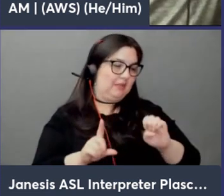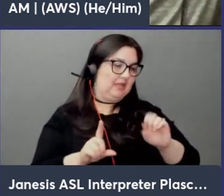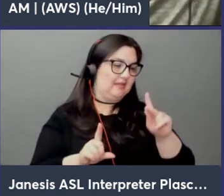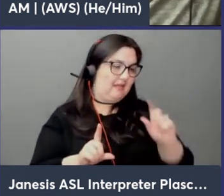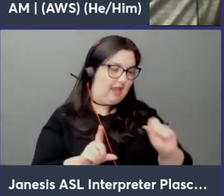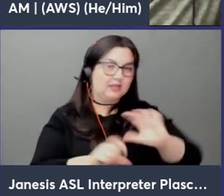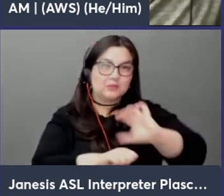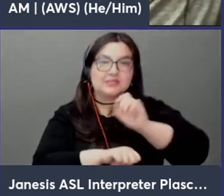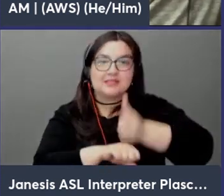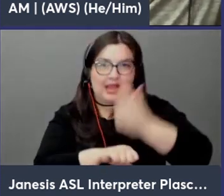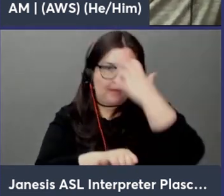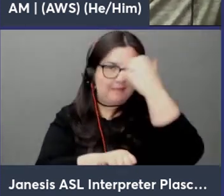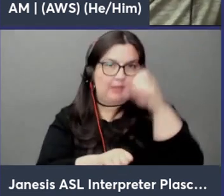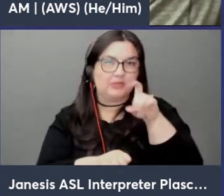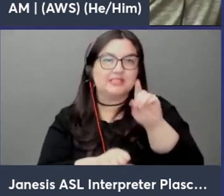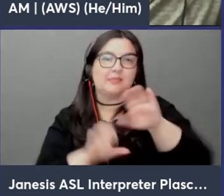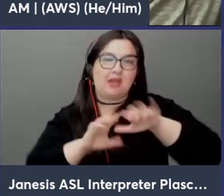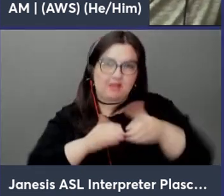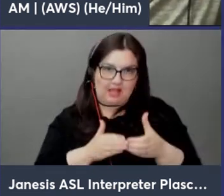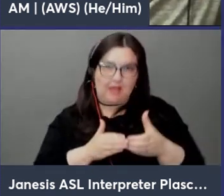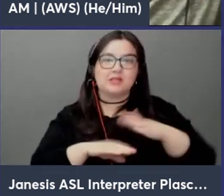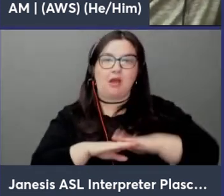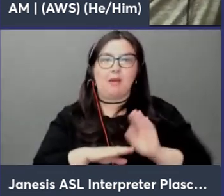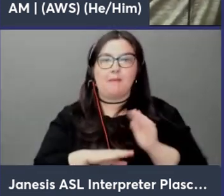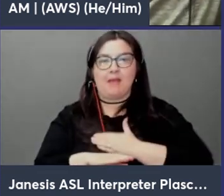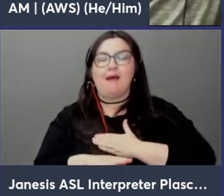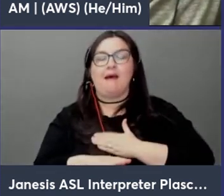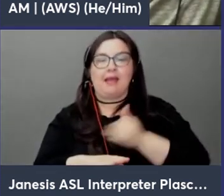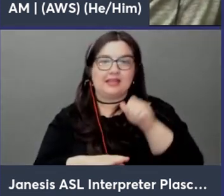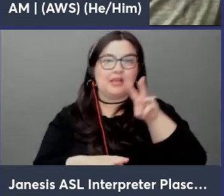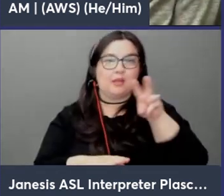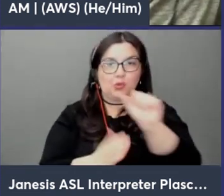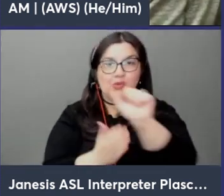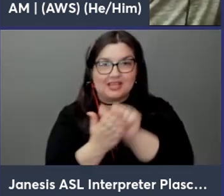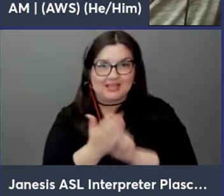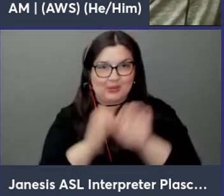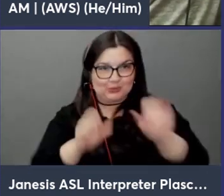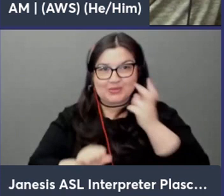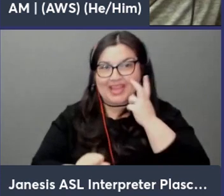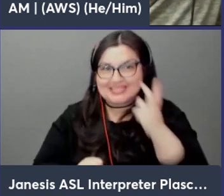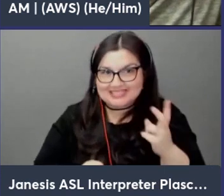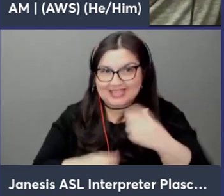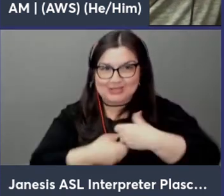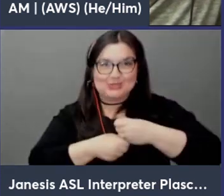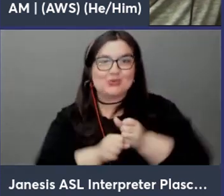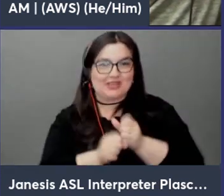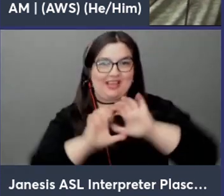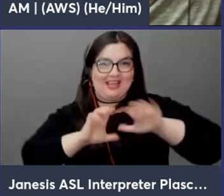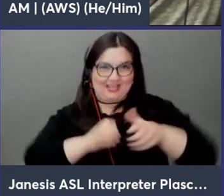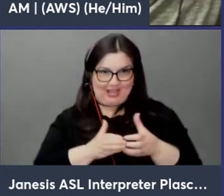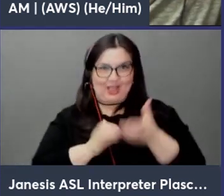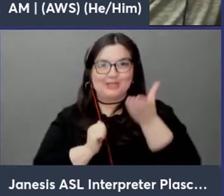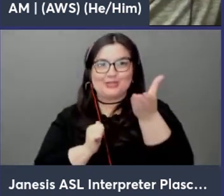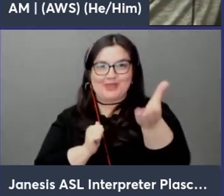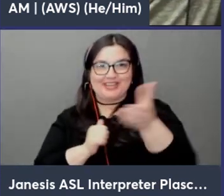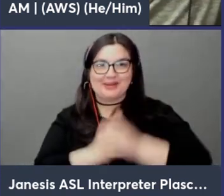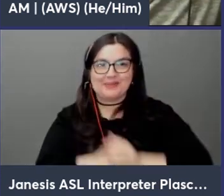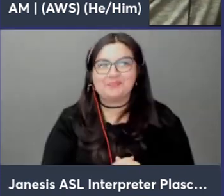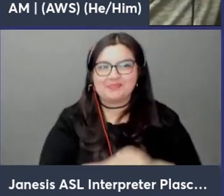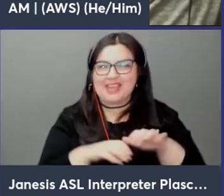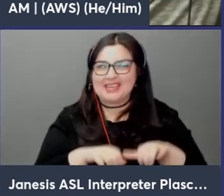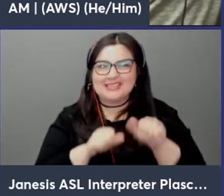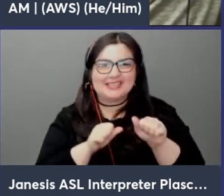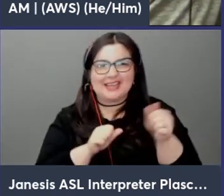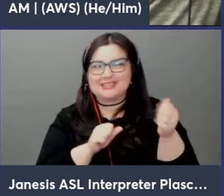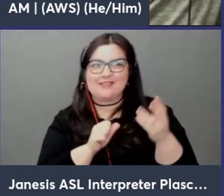on my behalf uh in my aws account as you can see here there it is it's creating that cluster right here uh it'll take a few